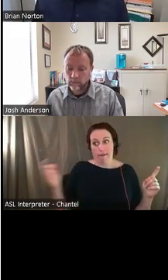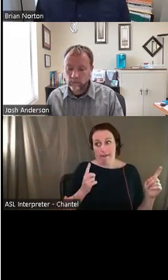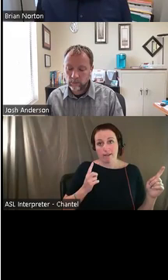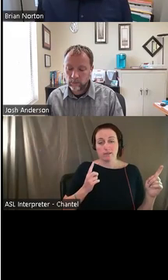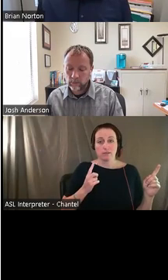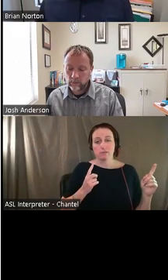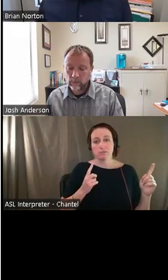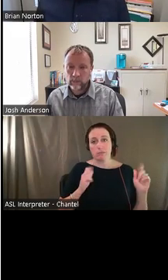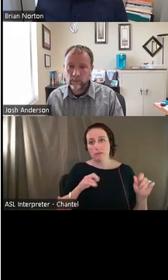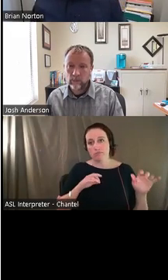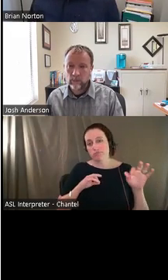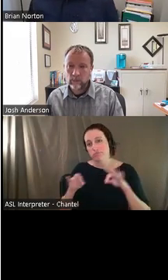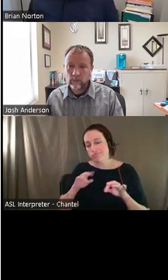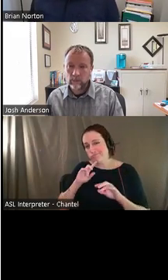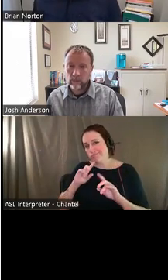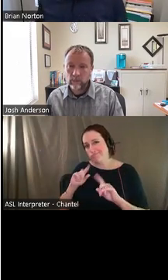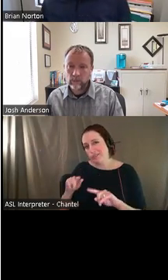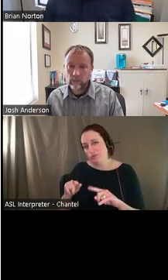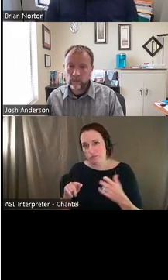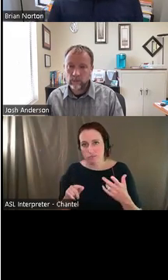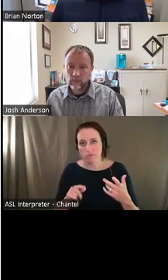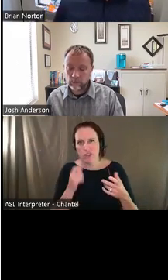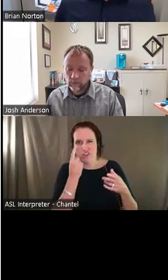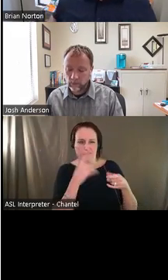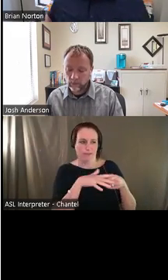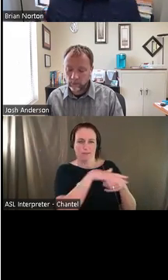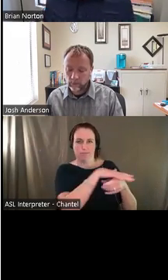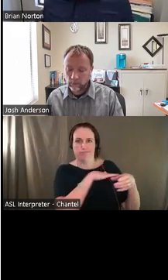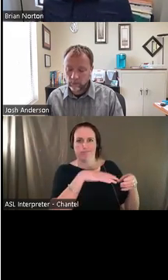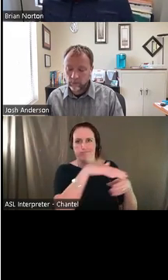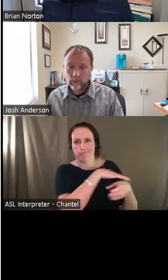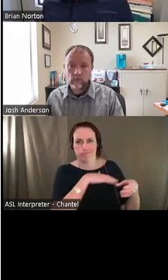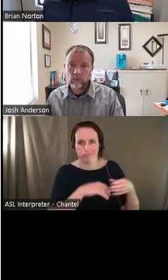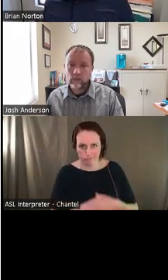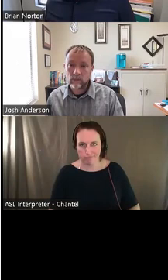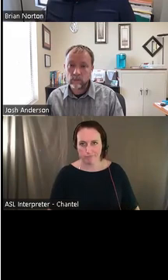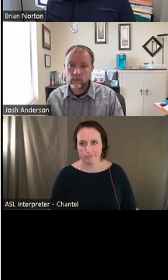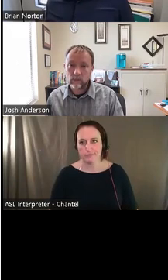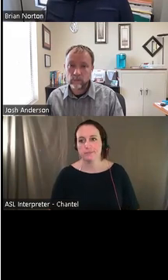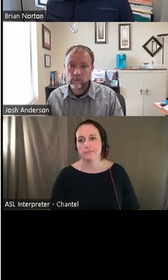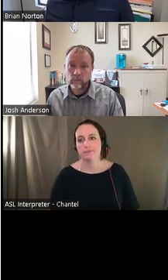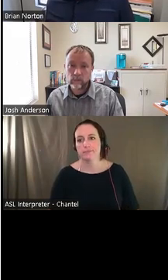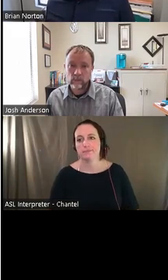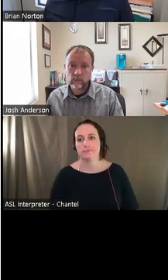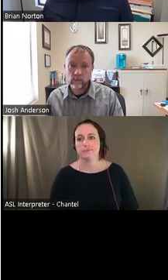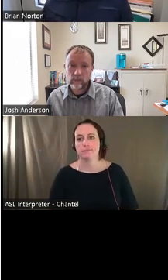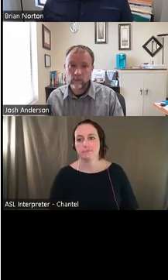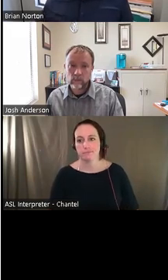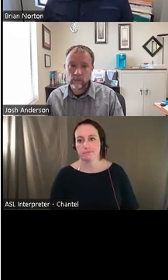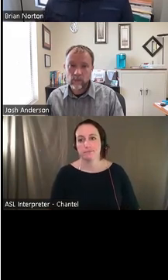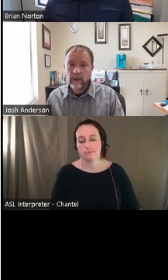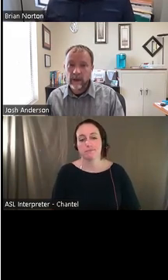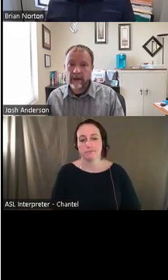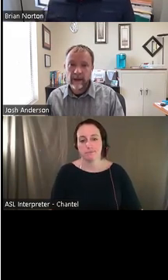understood from their perspective. Um, so that as they work with folks, they can kind of lead them and direct them based on what they're asking for or needing.